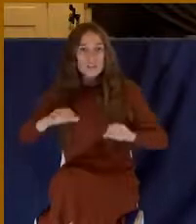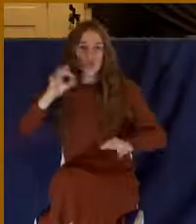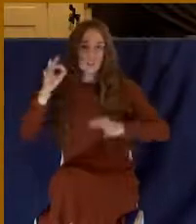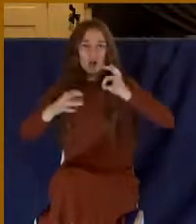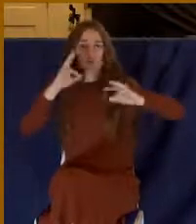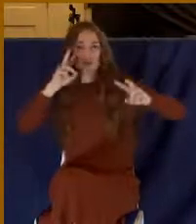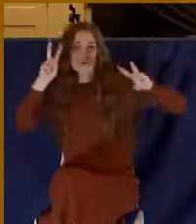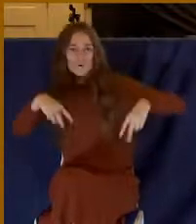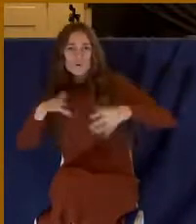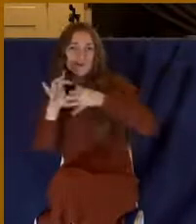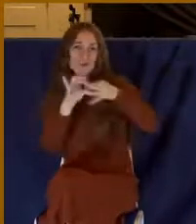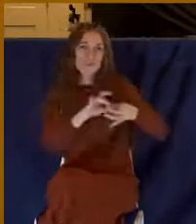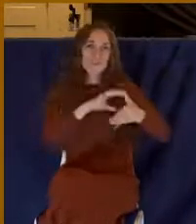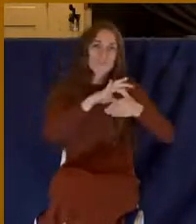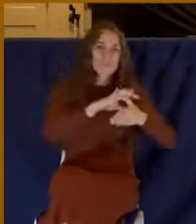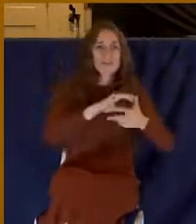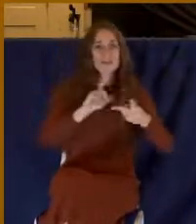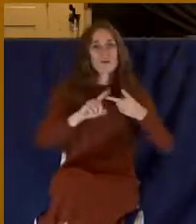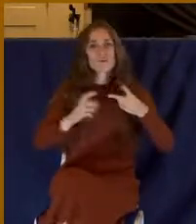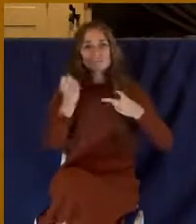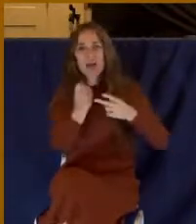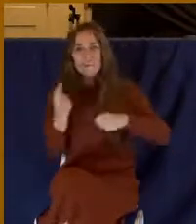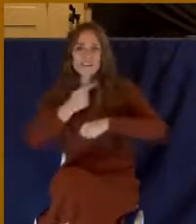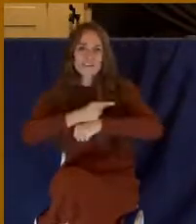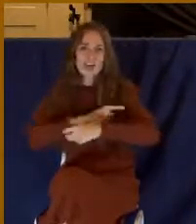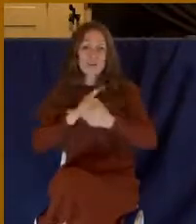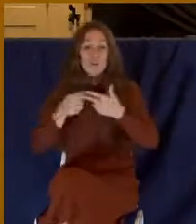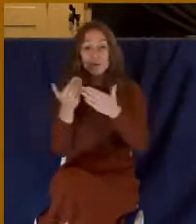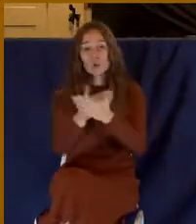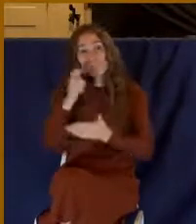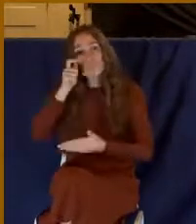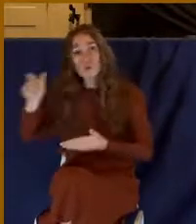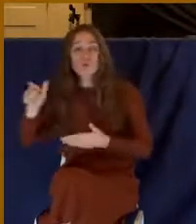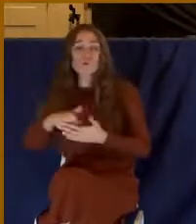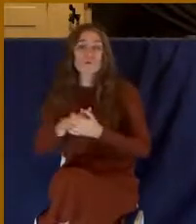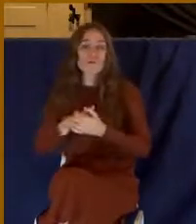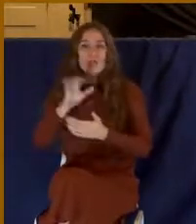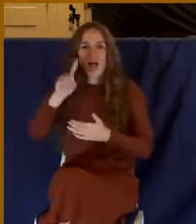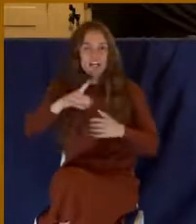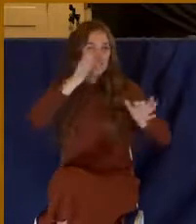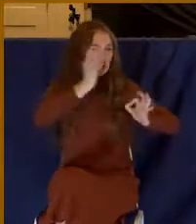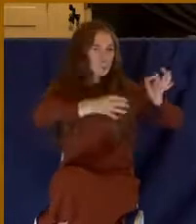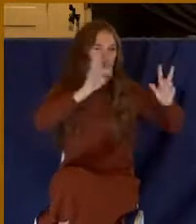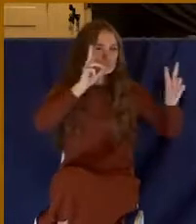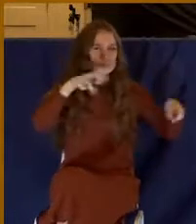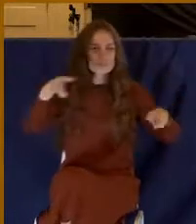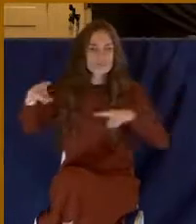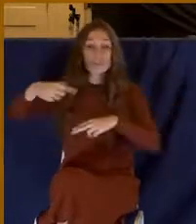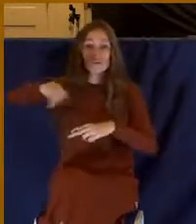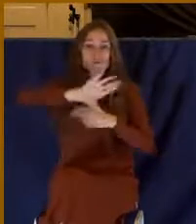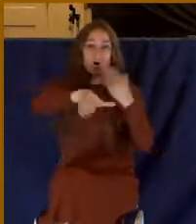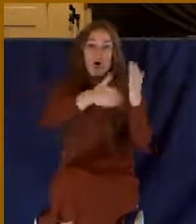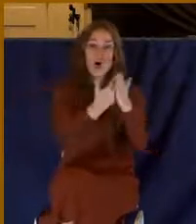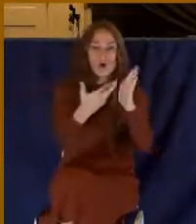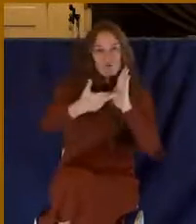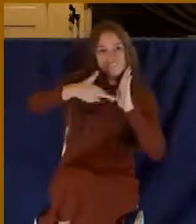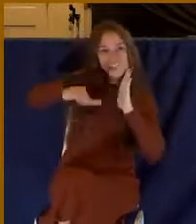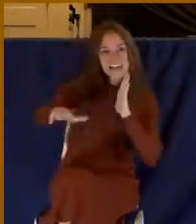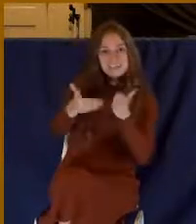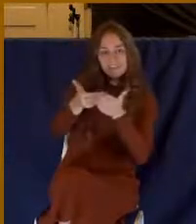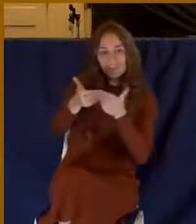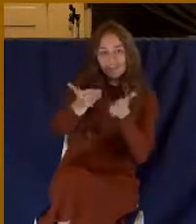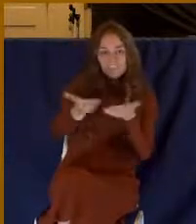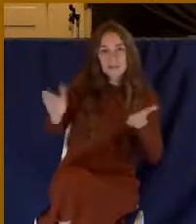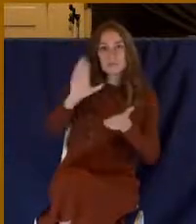in respect of a holy day or of the new moon or of the Sabbath days, which are a shadow of things to come, but the body is of